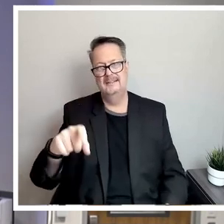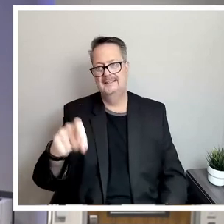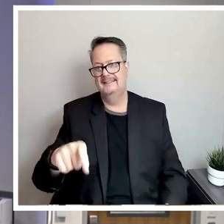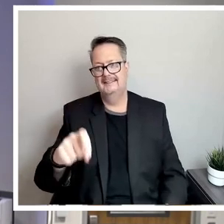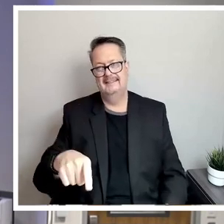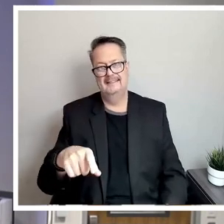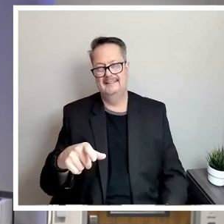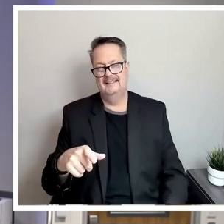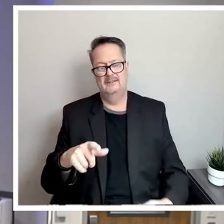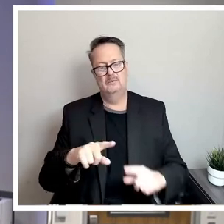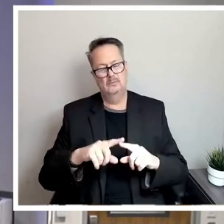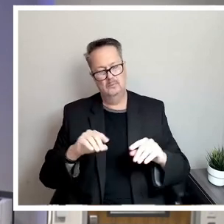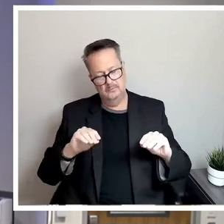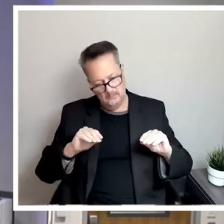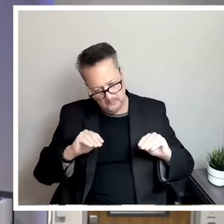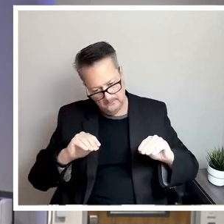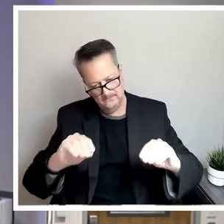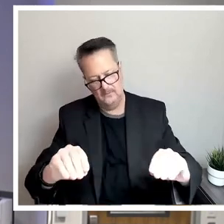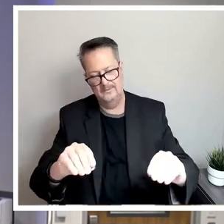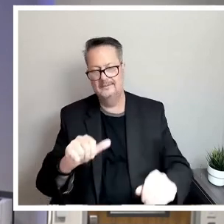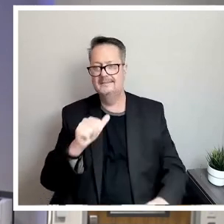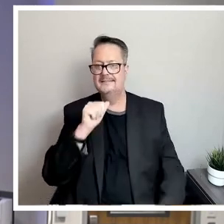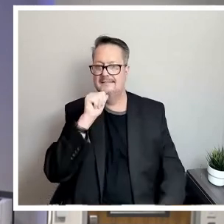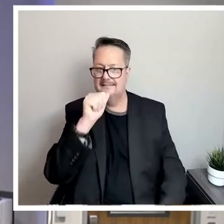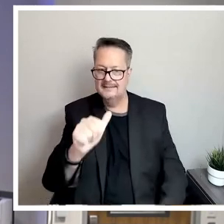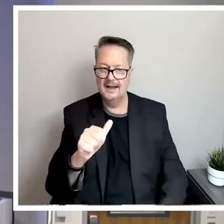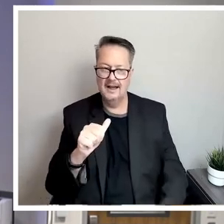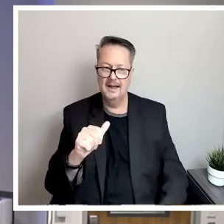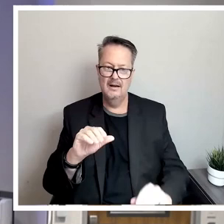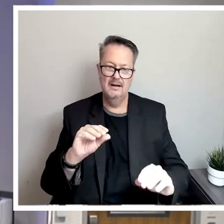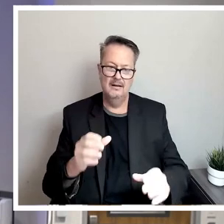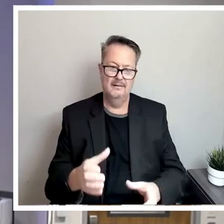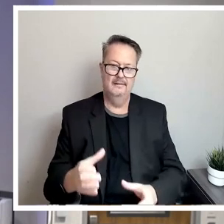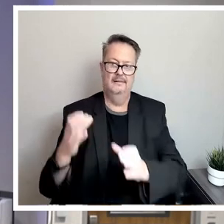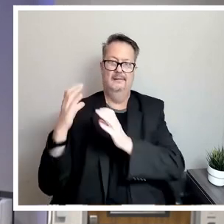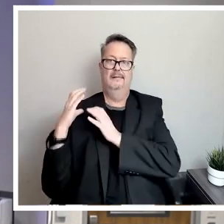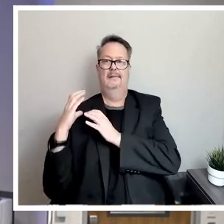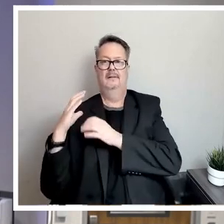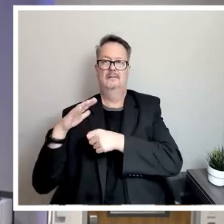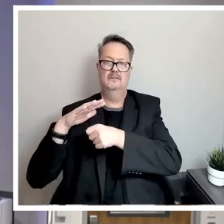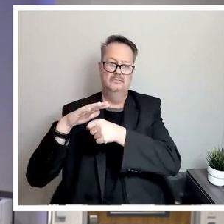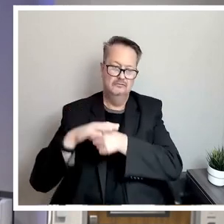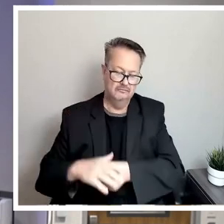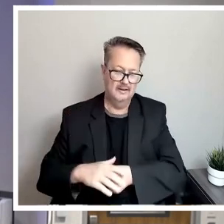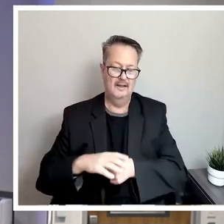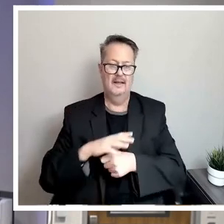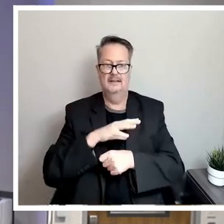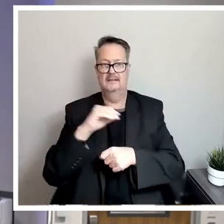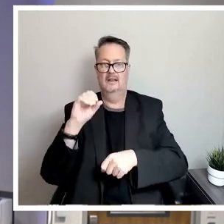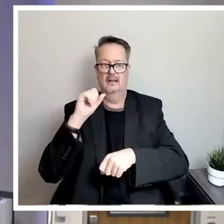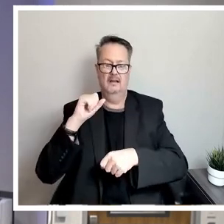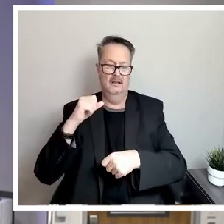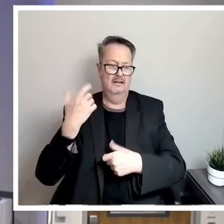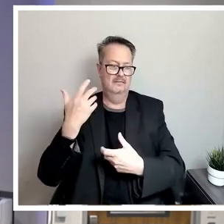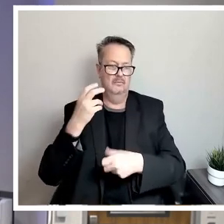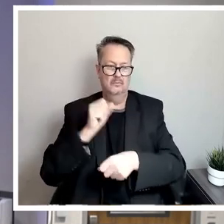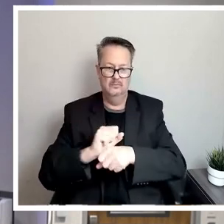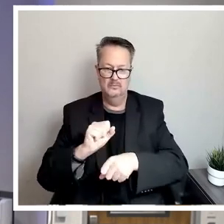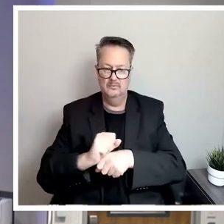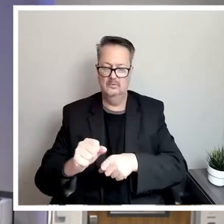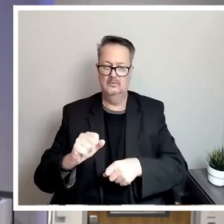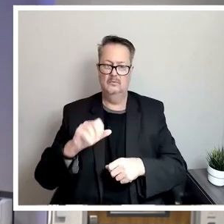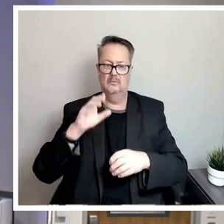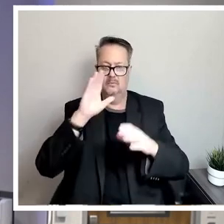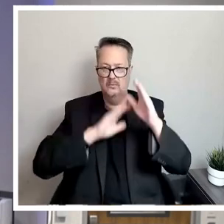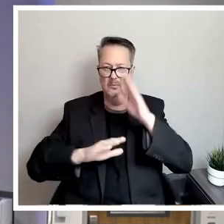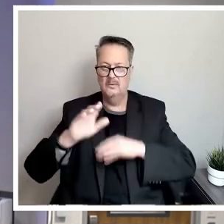move forward and not put any more stress and strife on our citizens. And also to